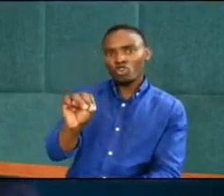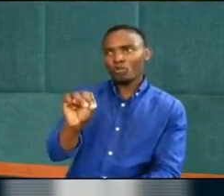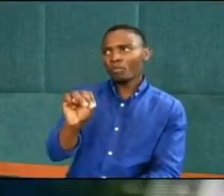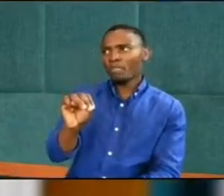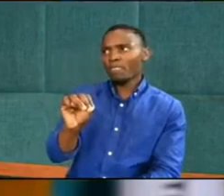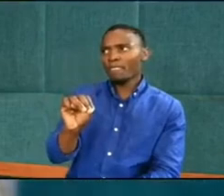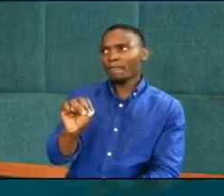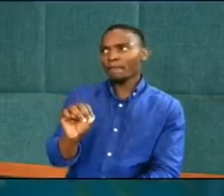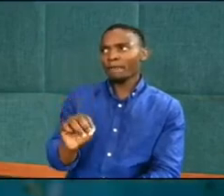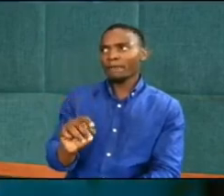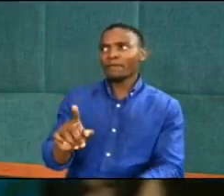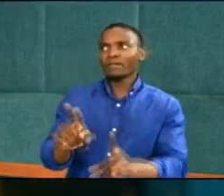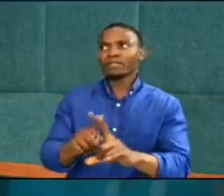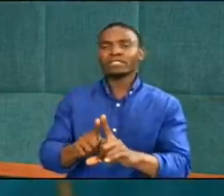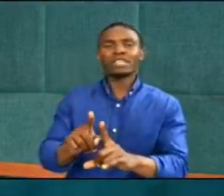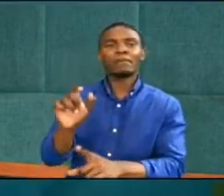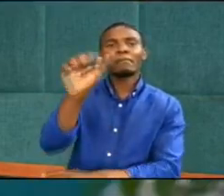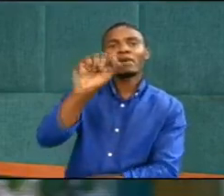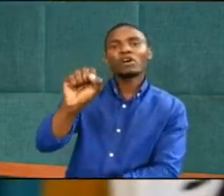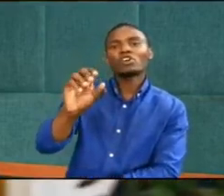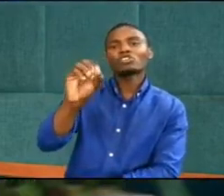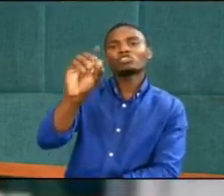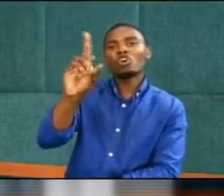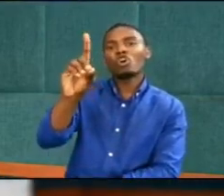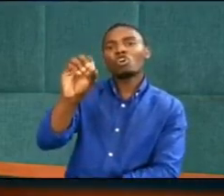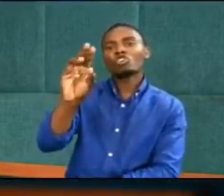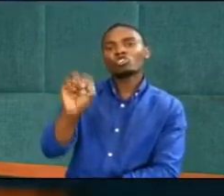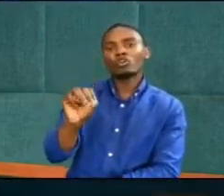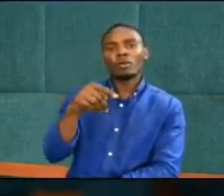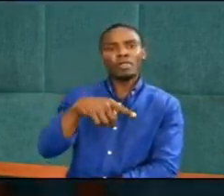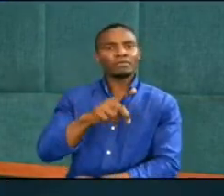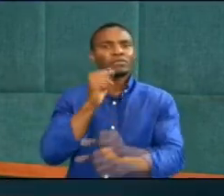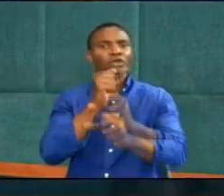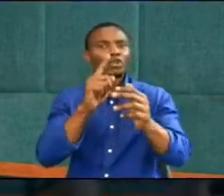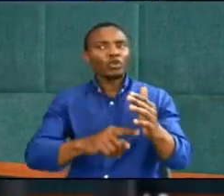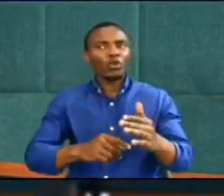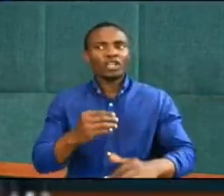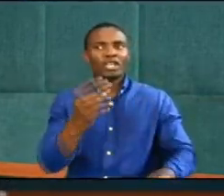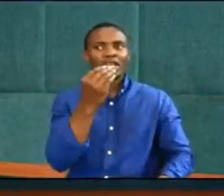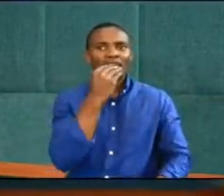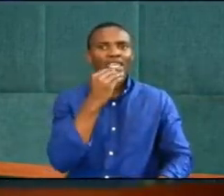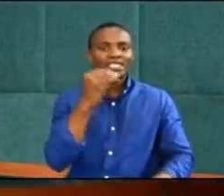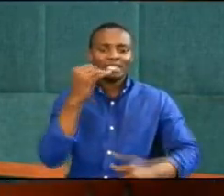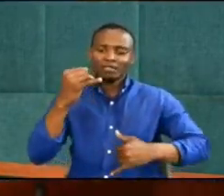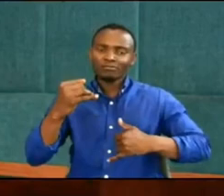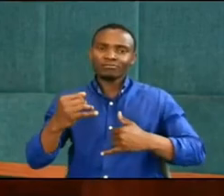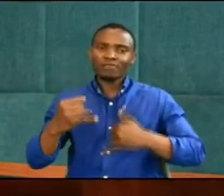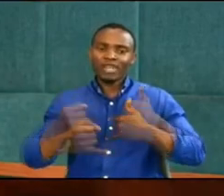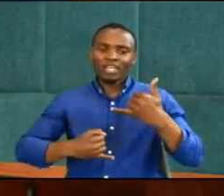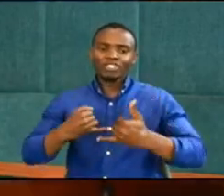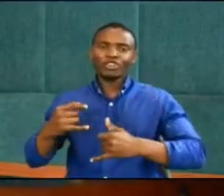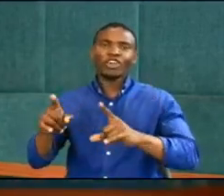As it was in the days of Sodom, they were eating and drinking and